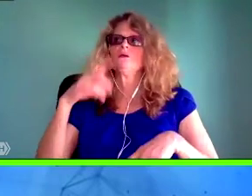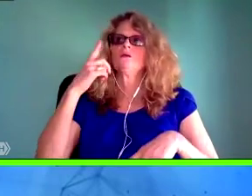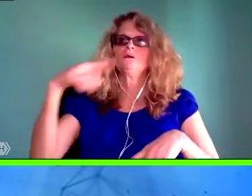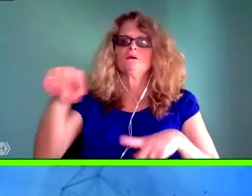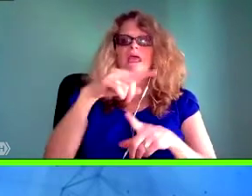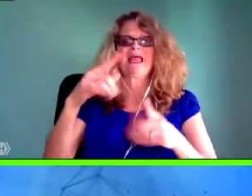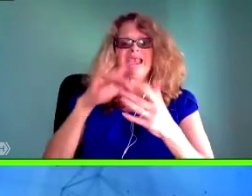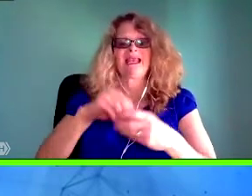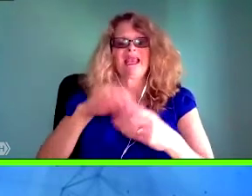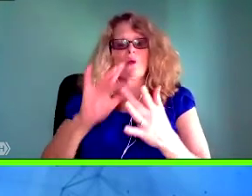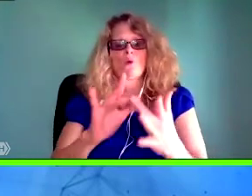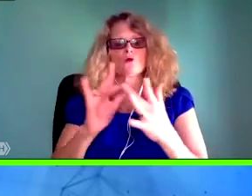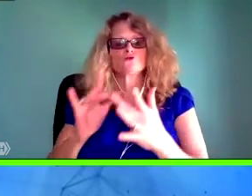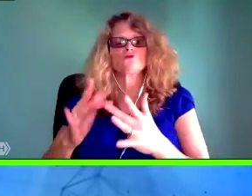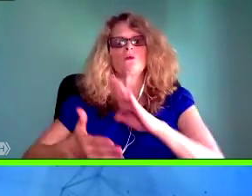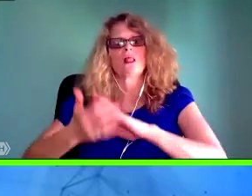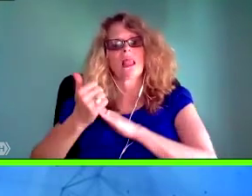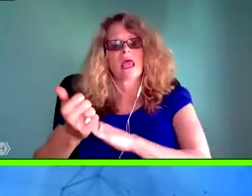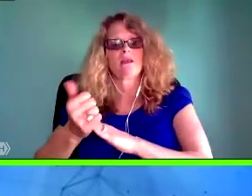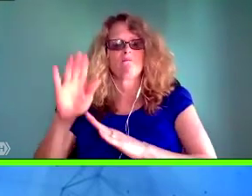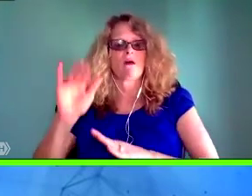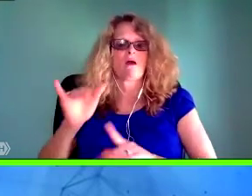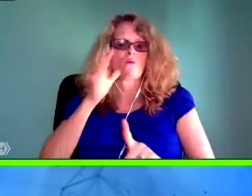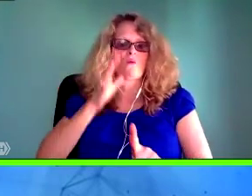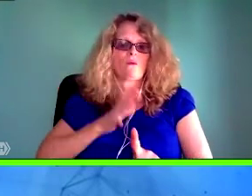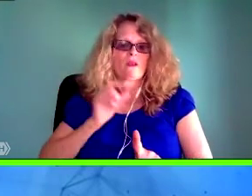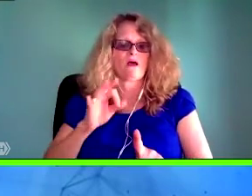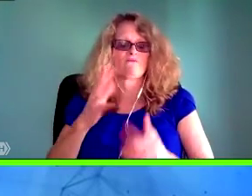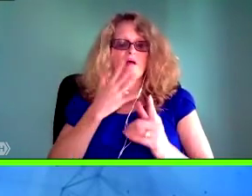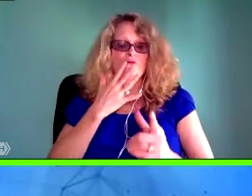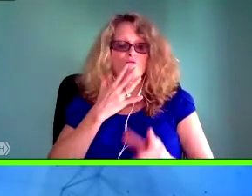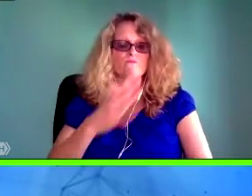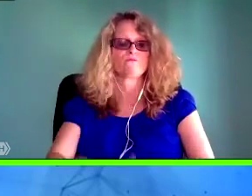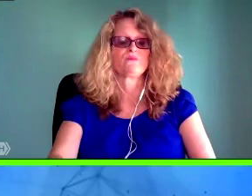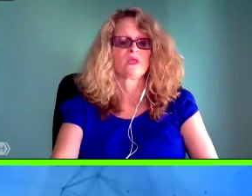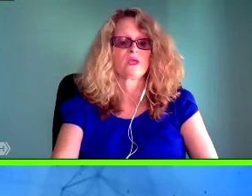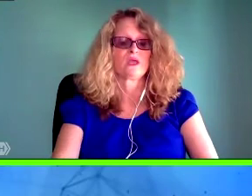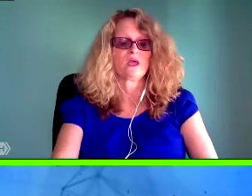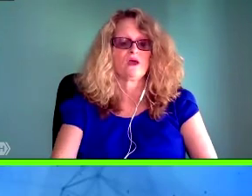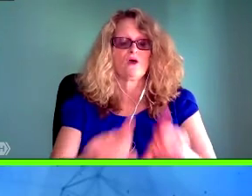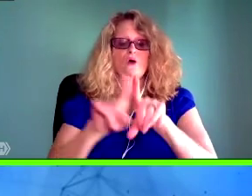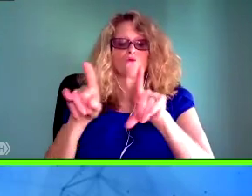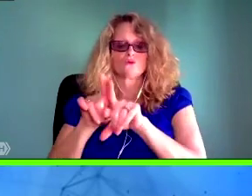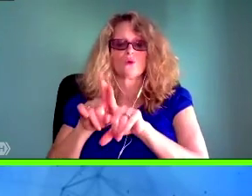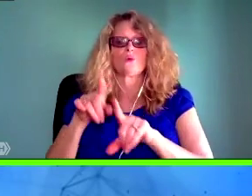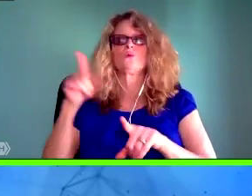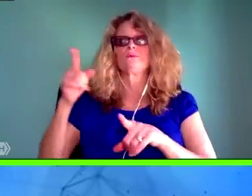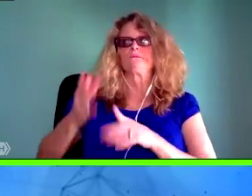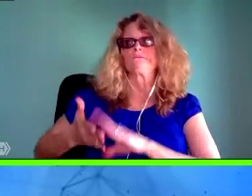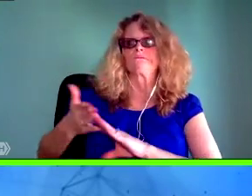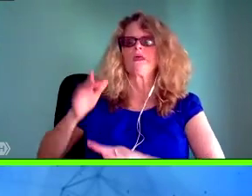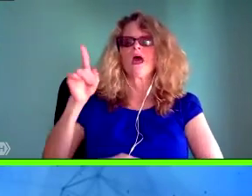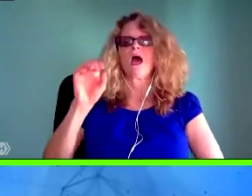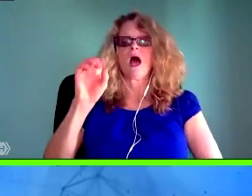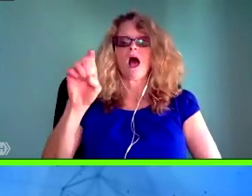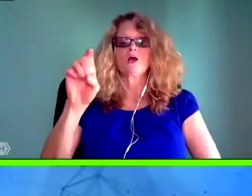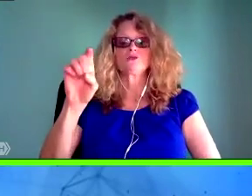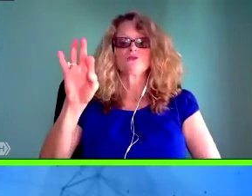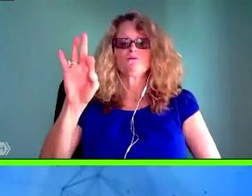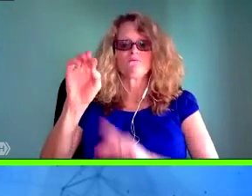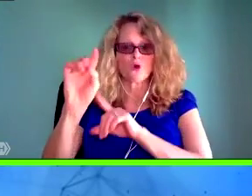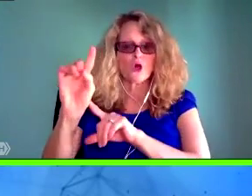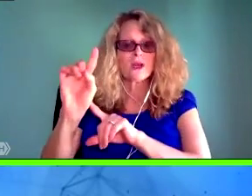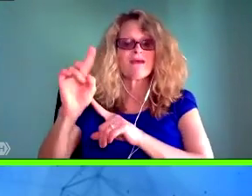on Big Tech, New Paradigms for New Possibilities, will help us think through the ways in which technologies are not neutral